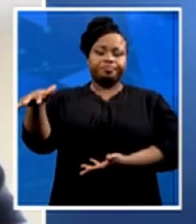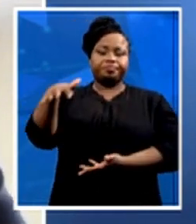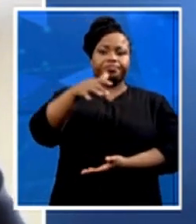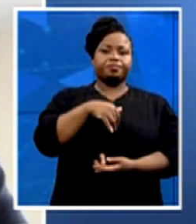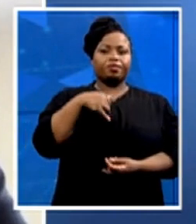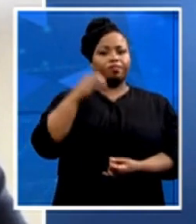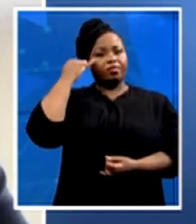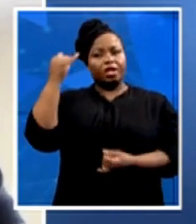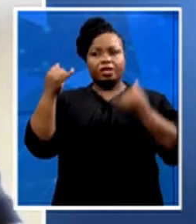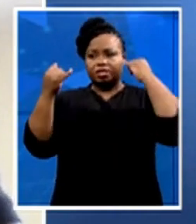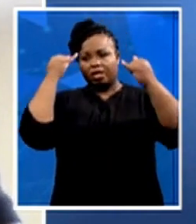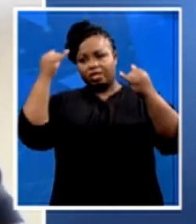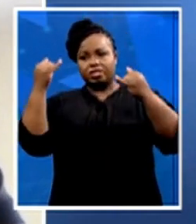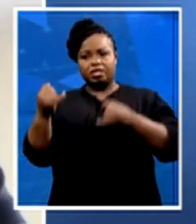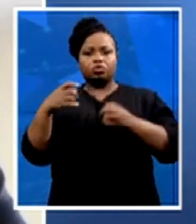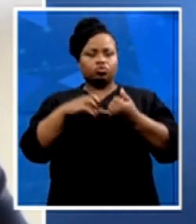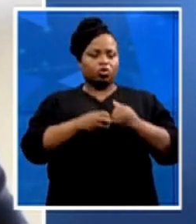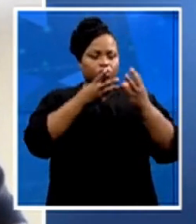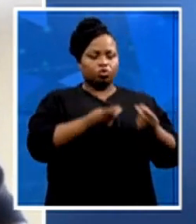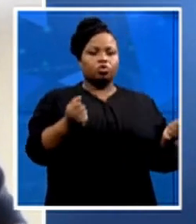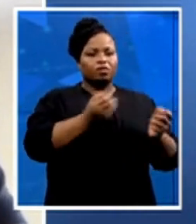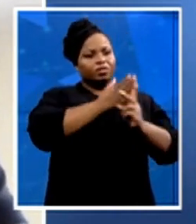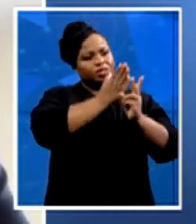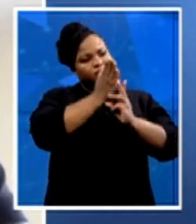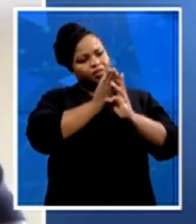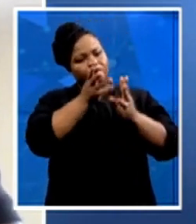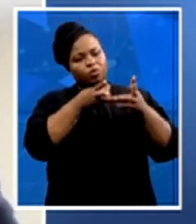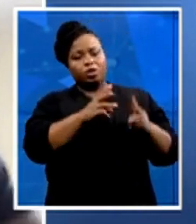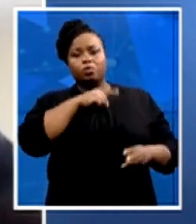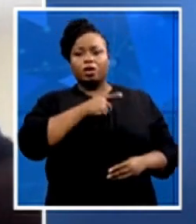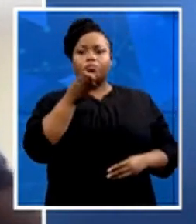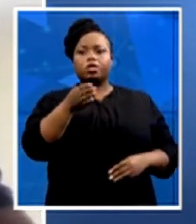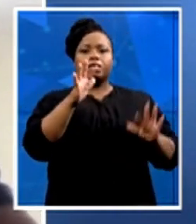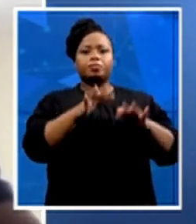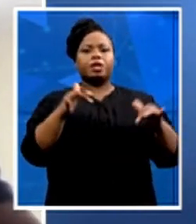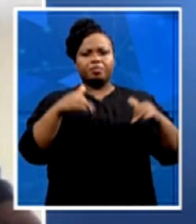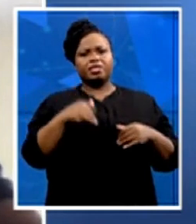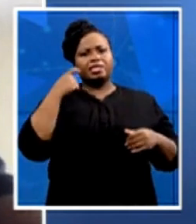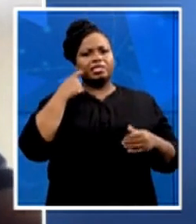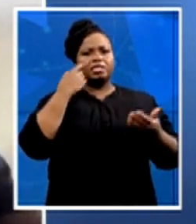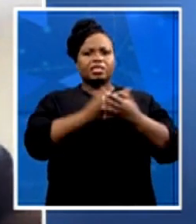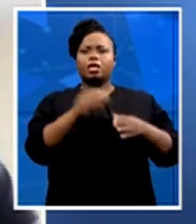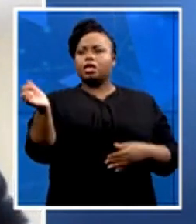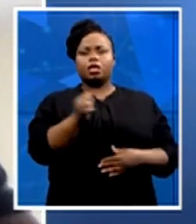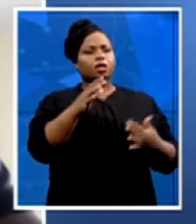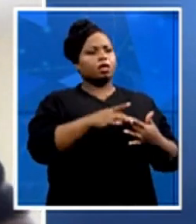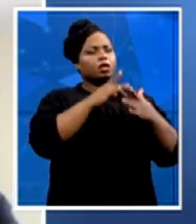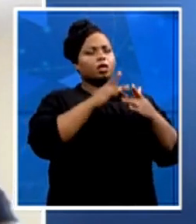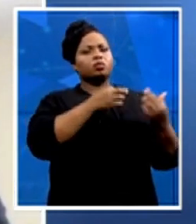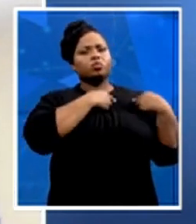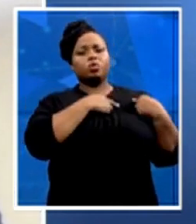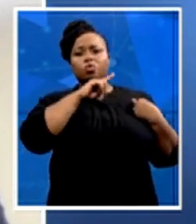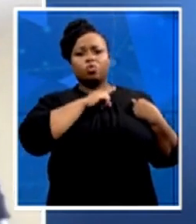respective places. And as young people, I think even in parliament will be able to put that person to account. You know, there's money in the department from